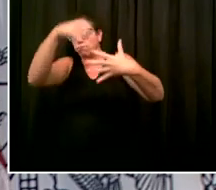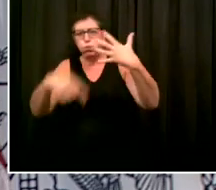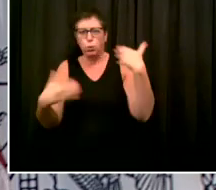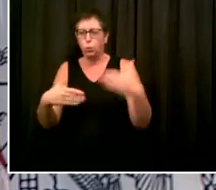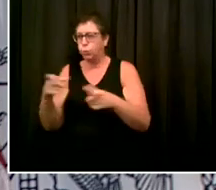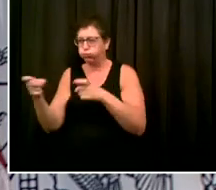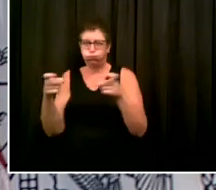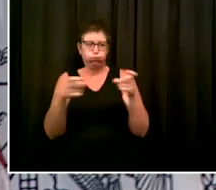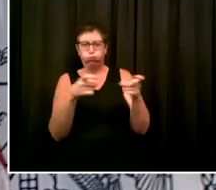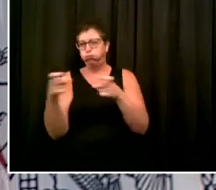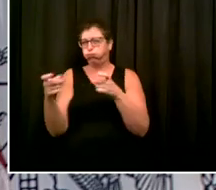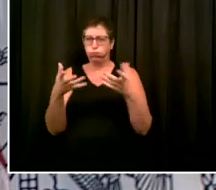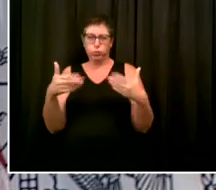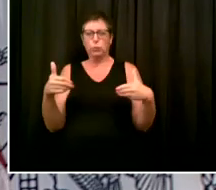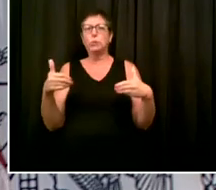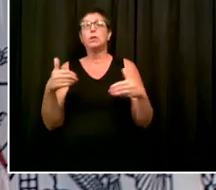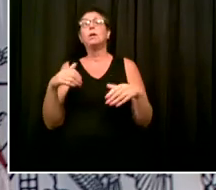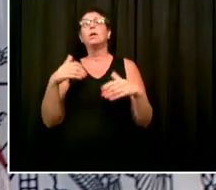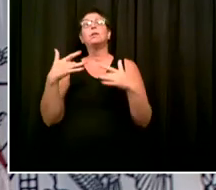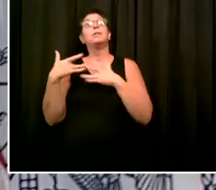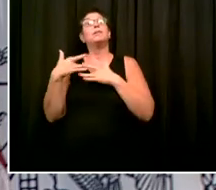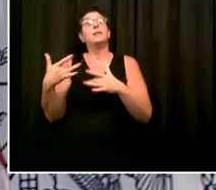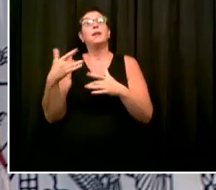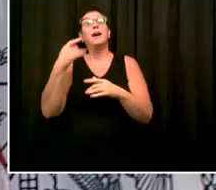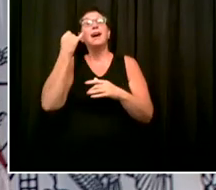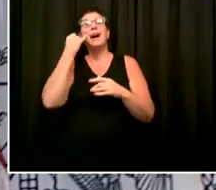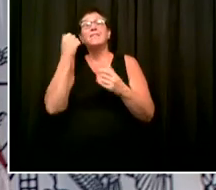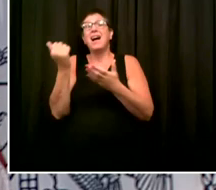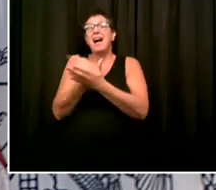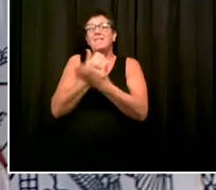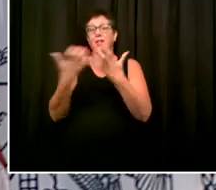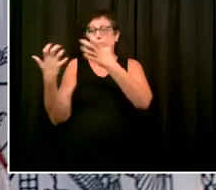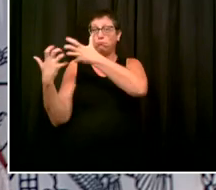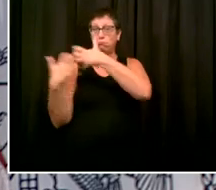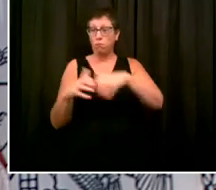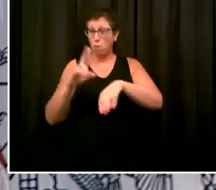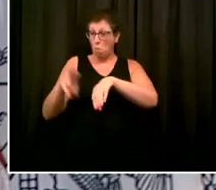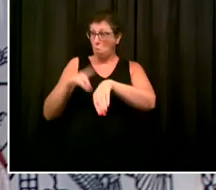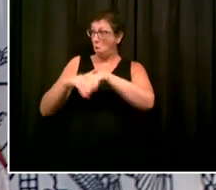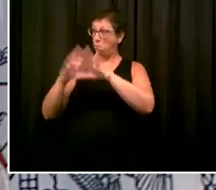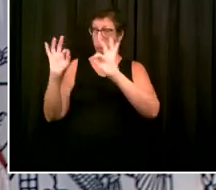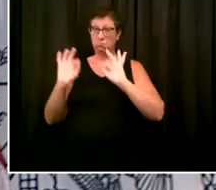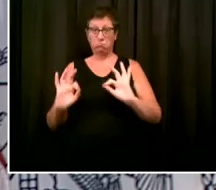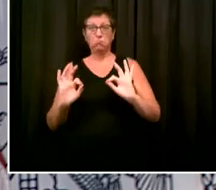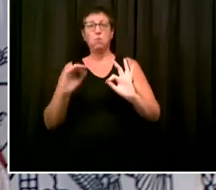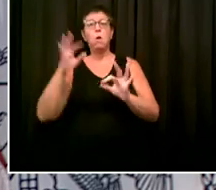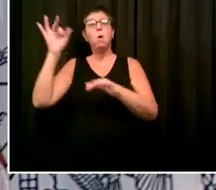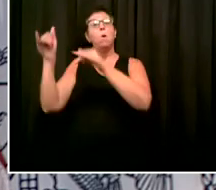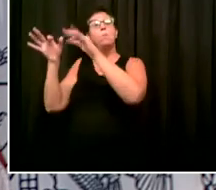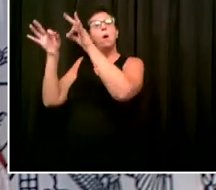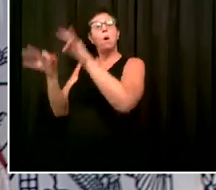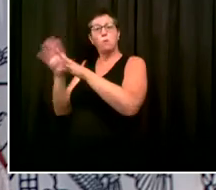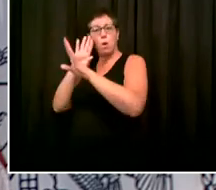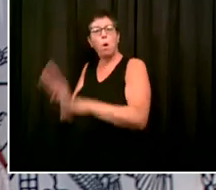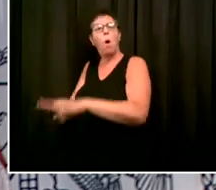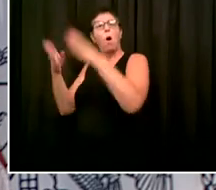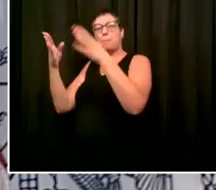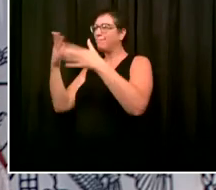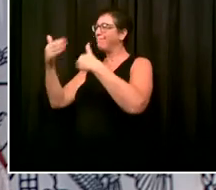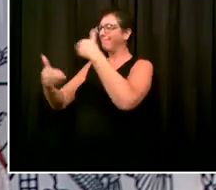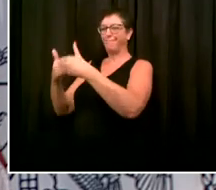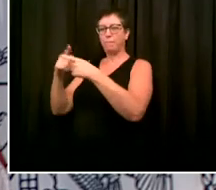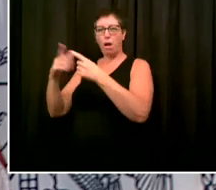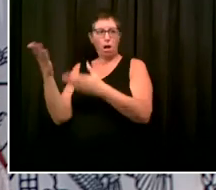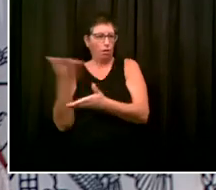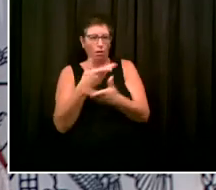justice system. I've been asked about the quote unquote slowdown, and I've said I've seen something that was a systematic slowdown, and this